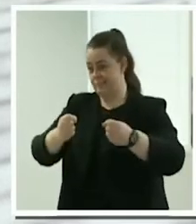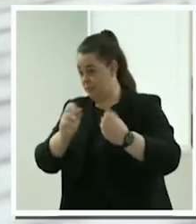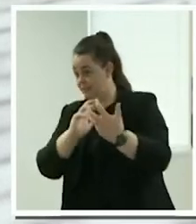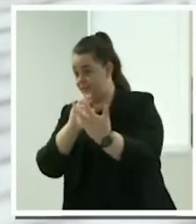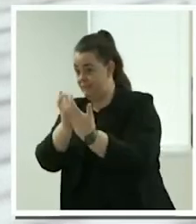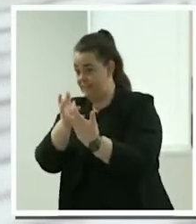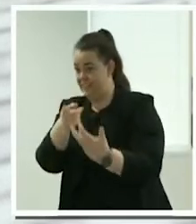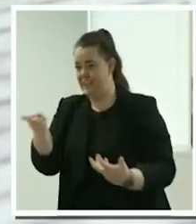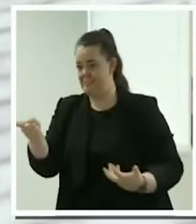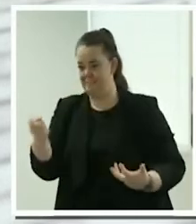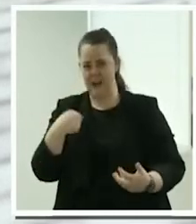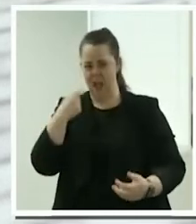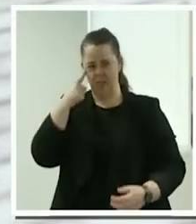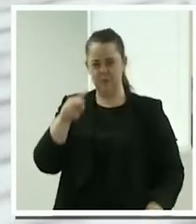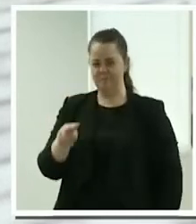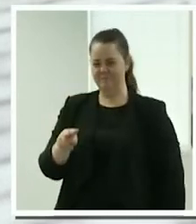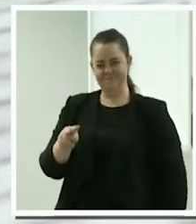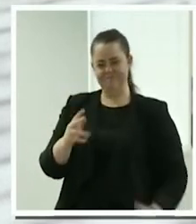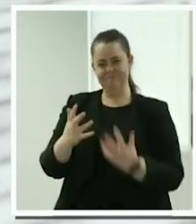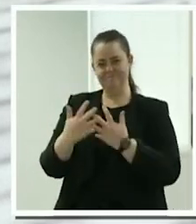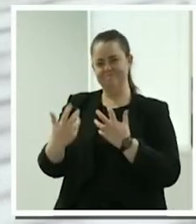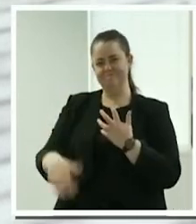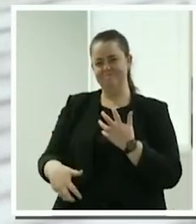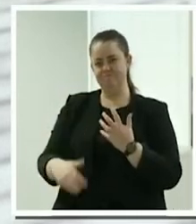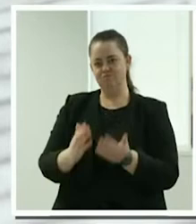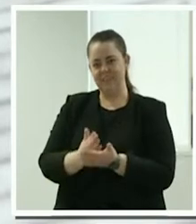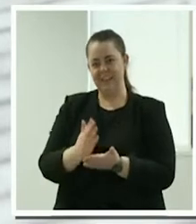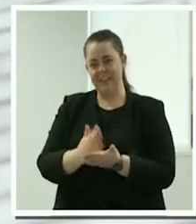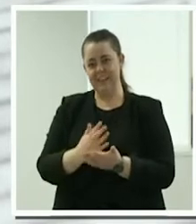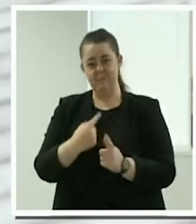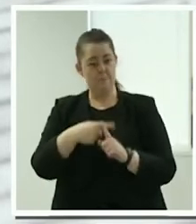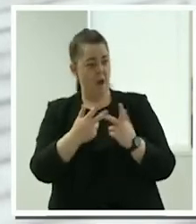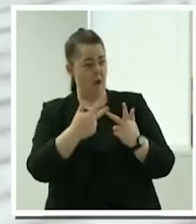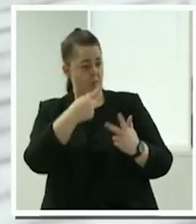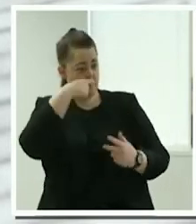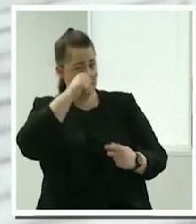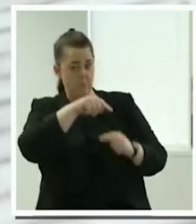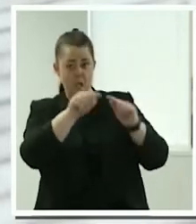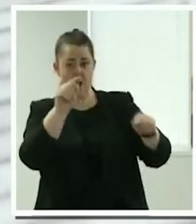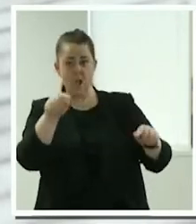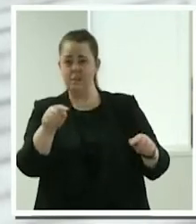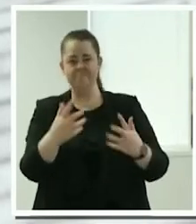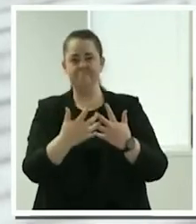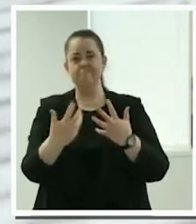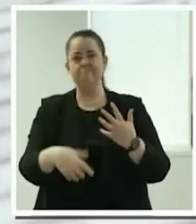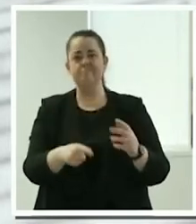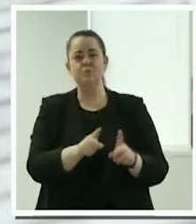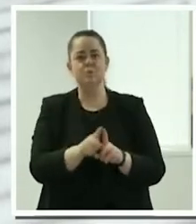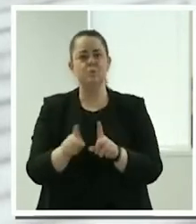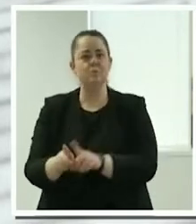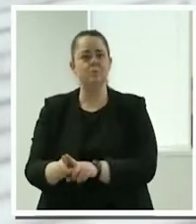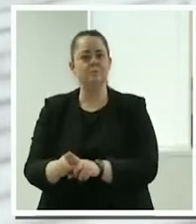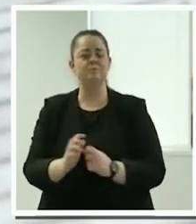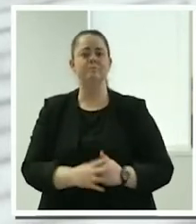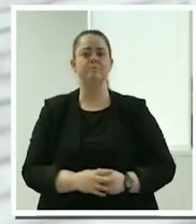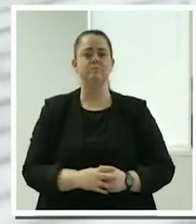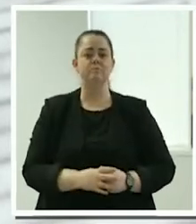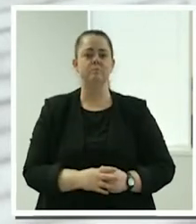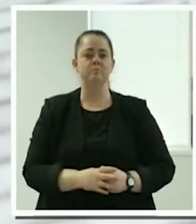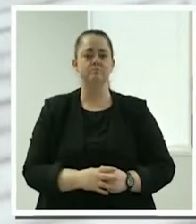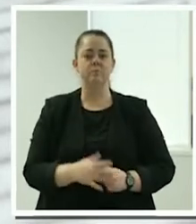that were being sent to support them with daily tasks. And we thought that if we could actually connect mum and dad with people in their community